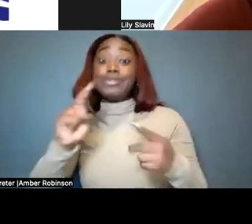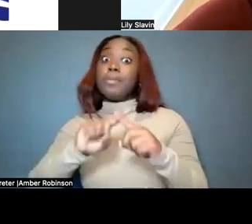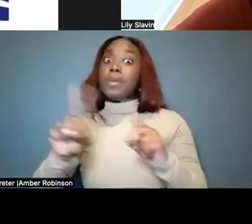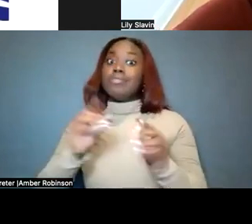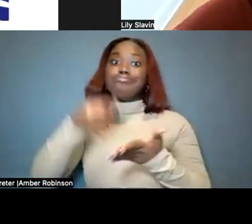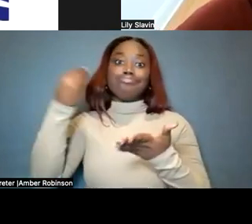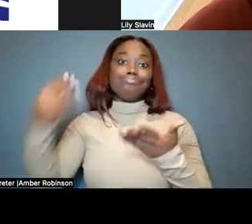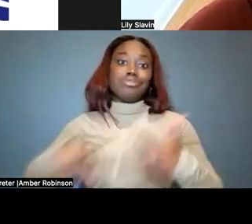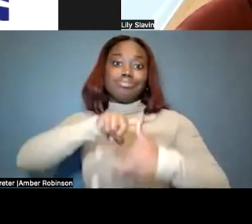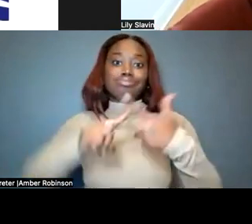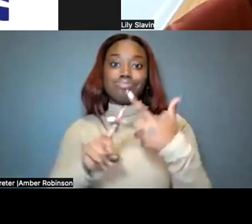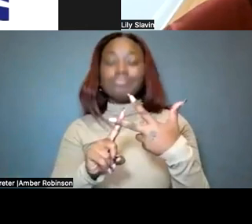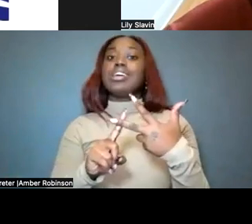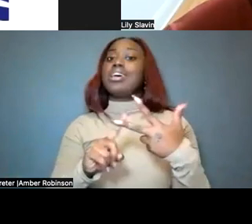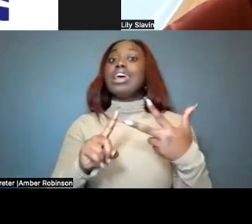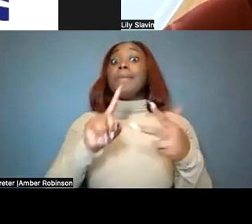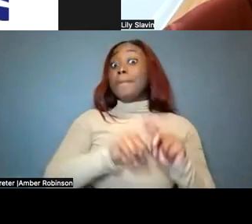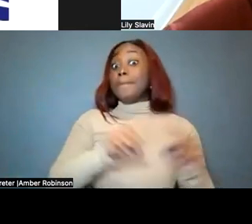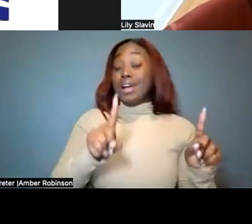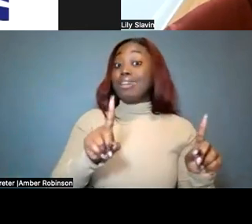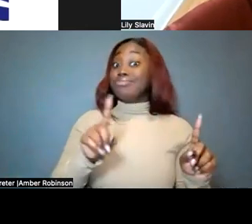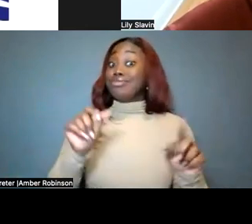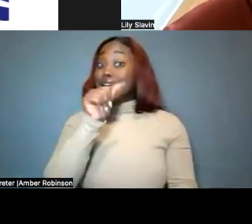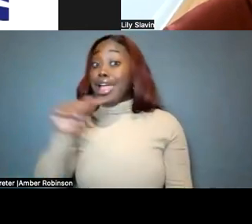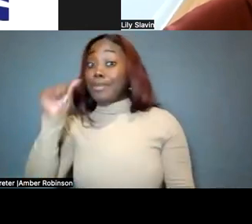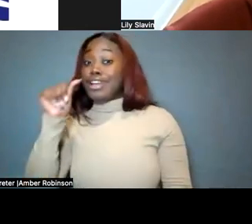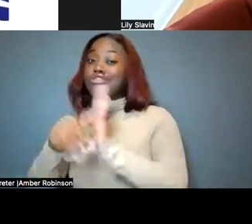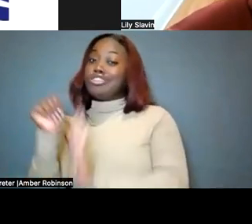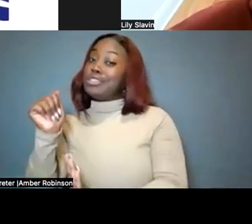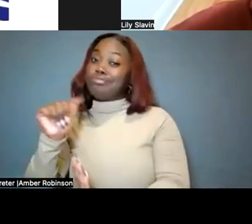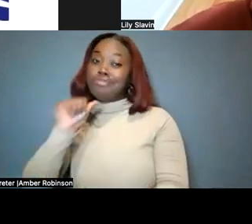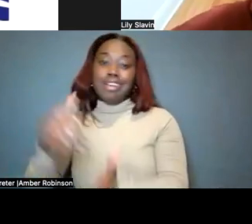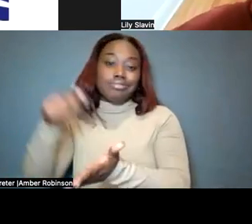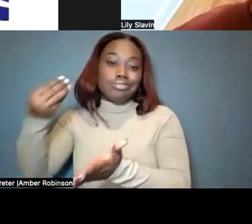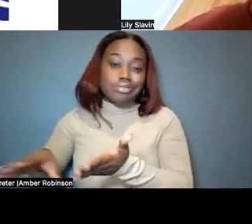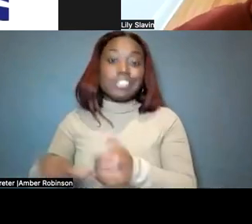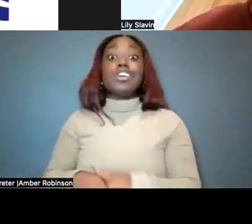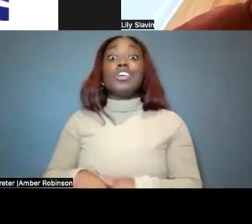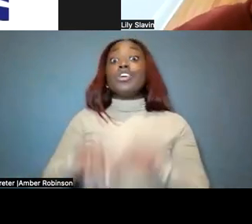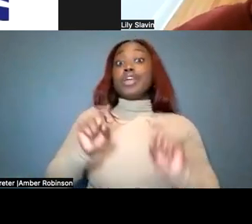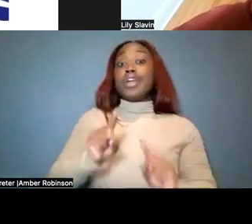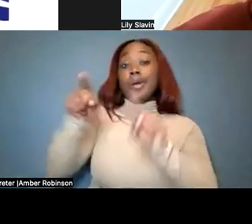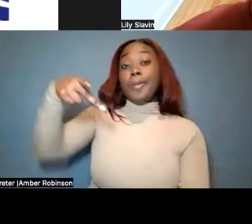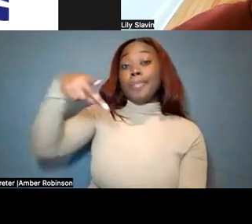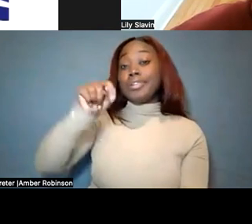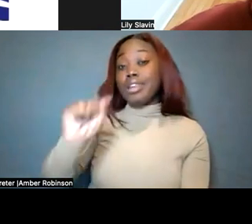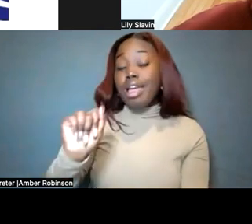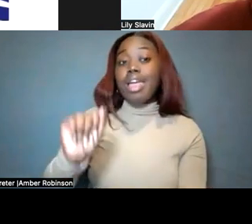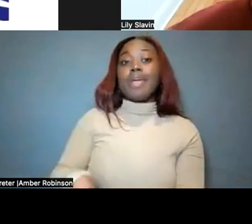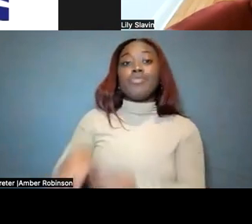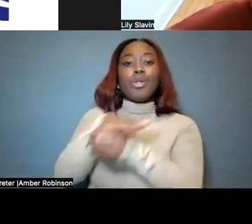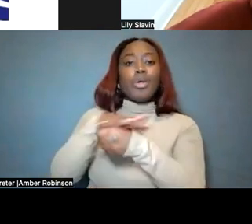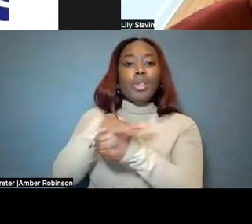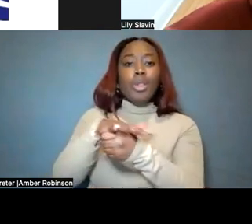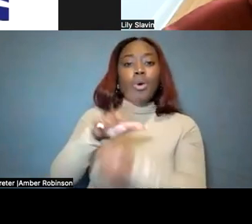same thing on Amazon for not that expensive. And the other thing is that you can also go to the PTA. You could go to local Lions Clubs